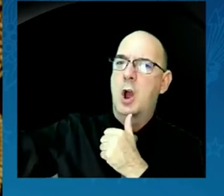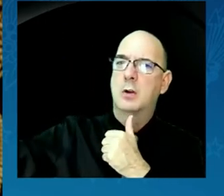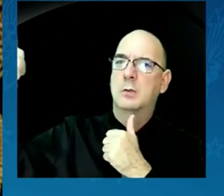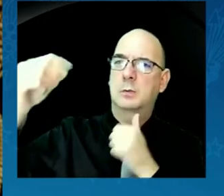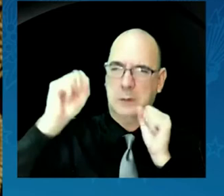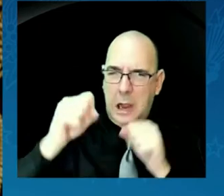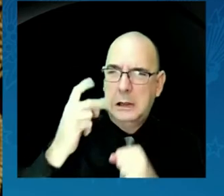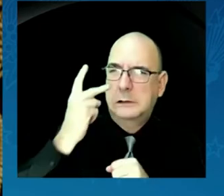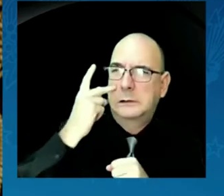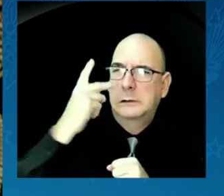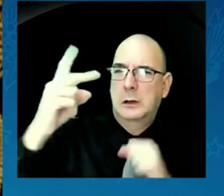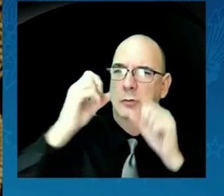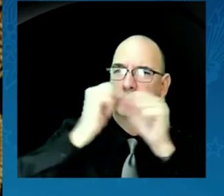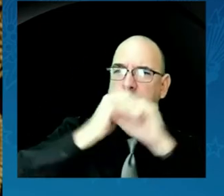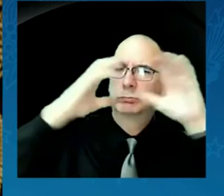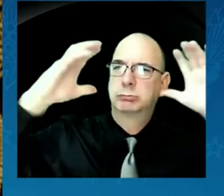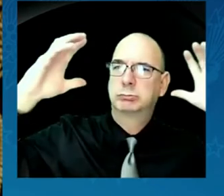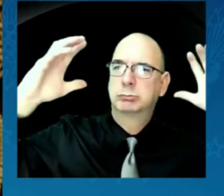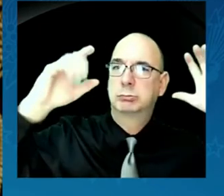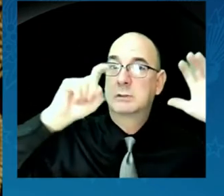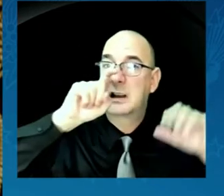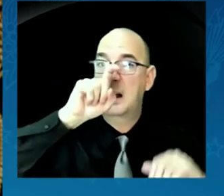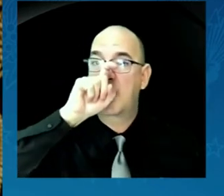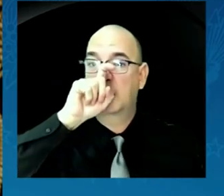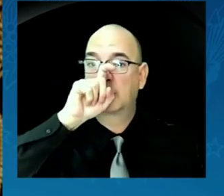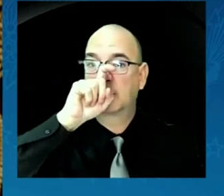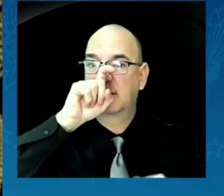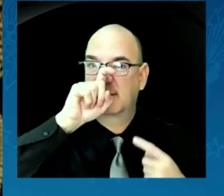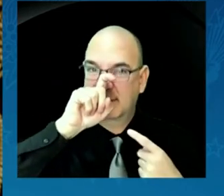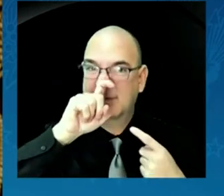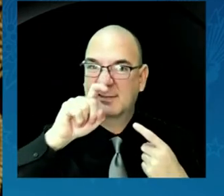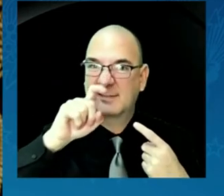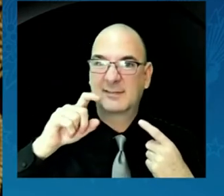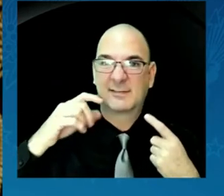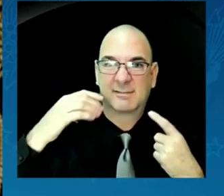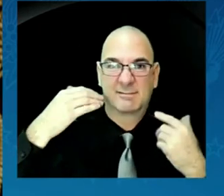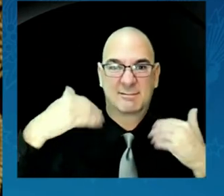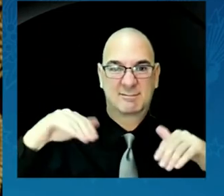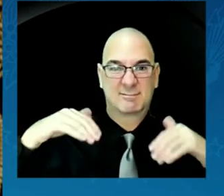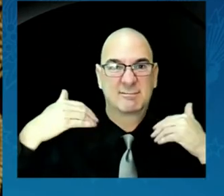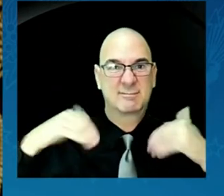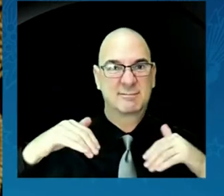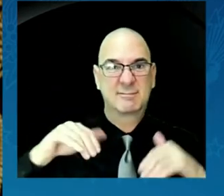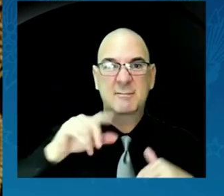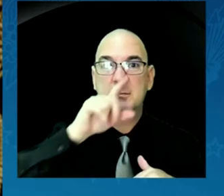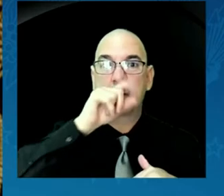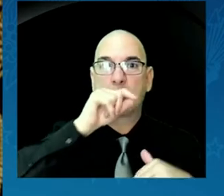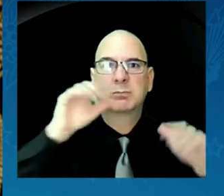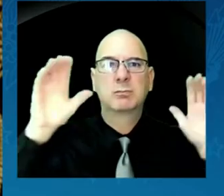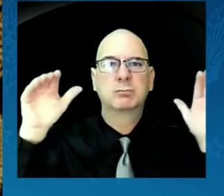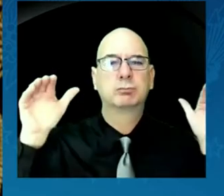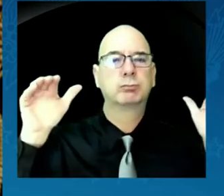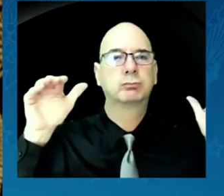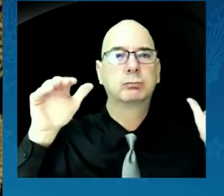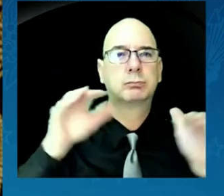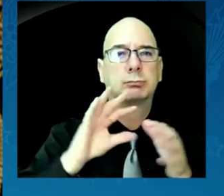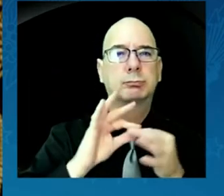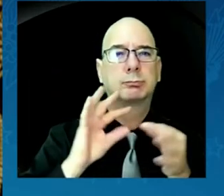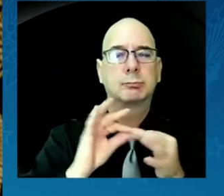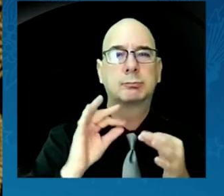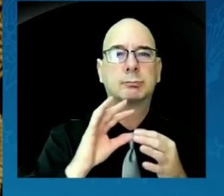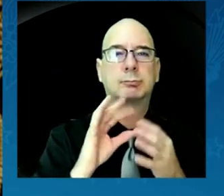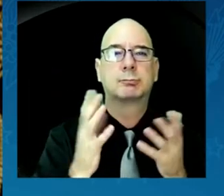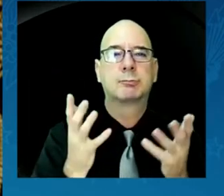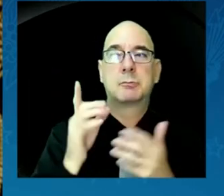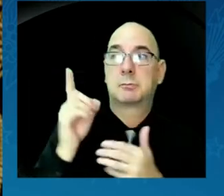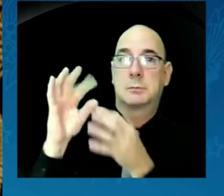birds are messengers, and the eagle is the kind of messenger that brings that kind